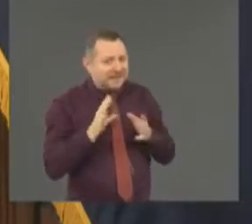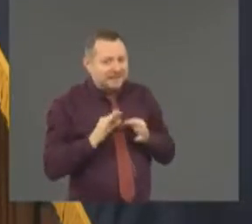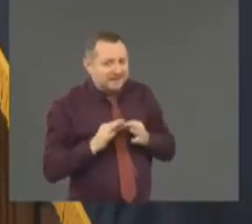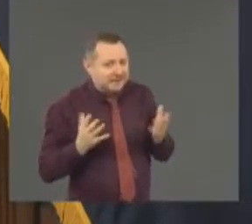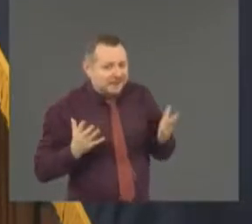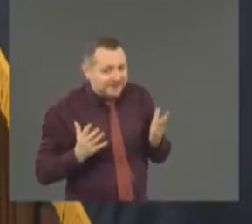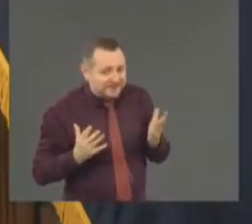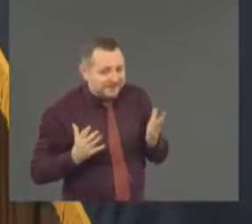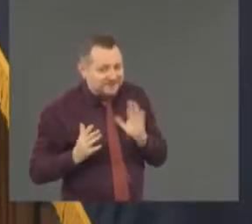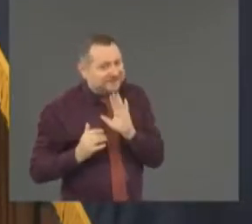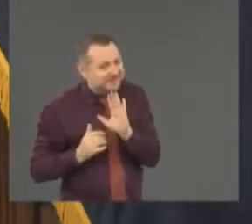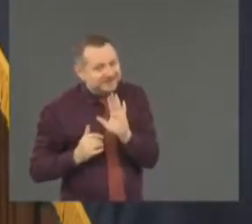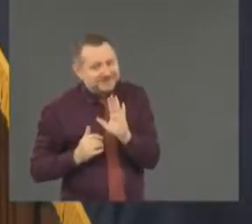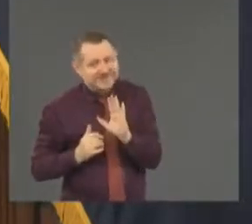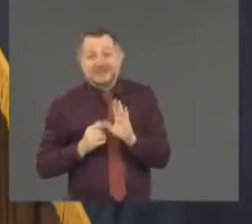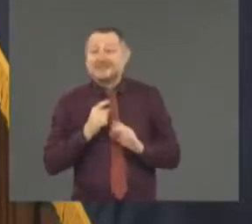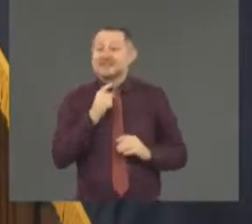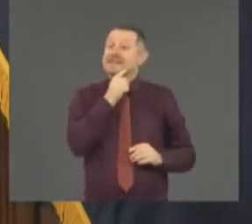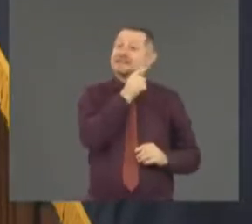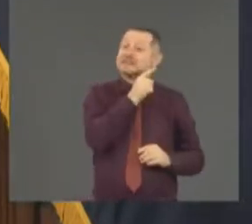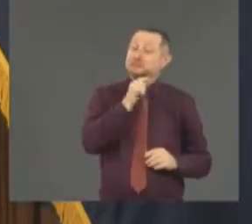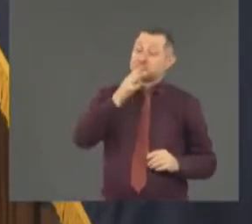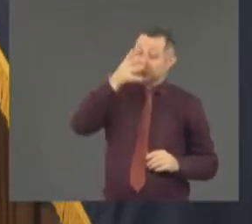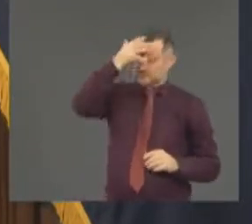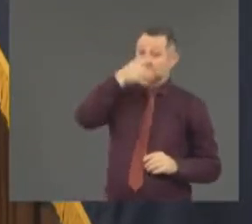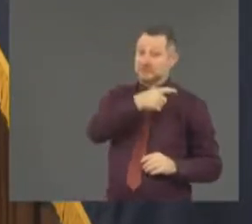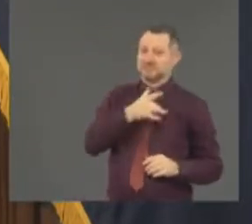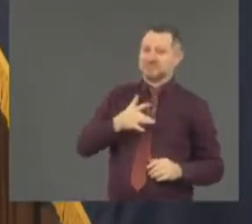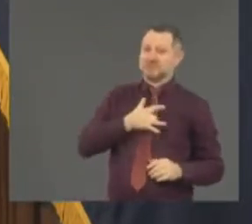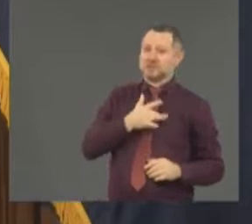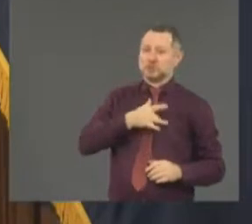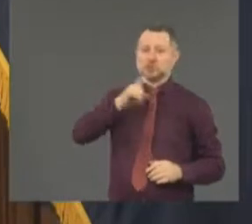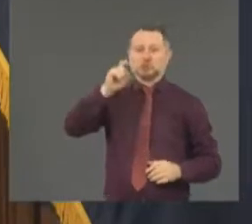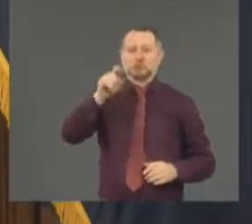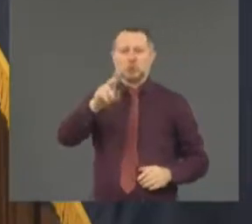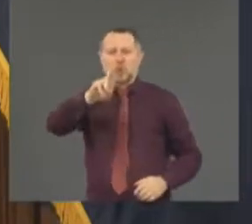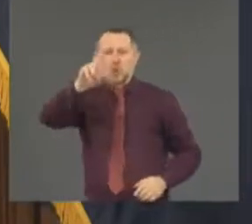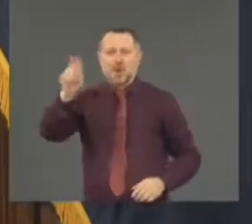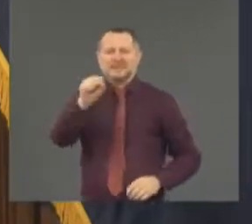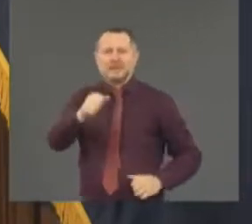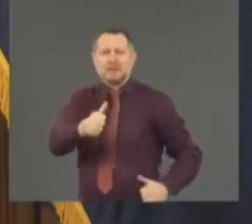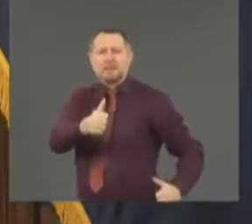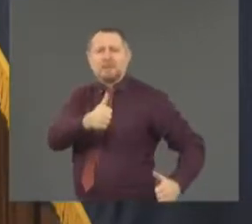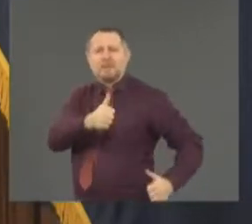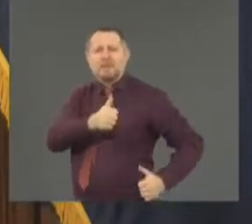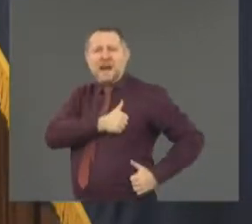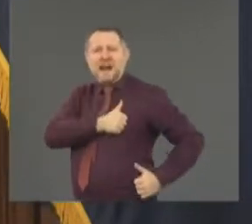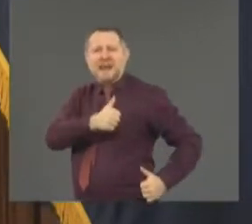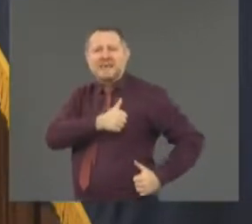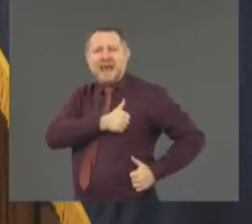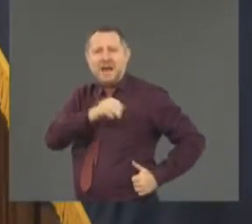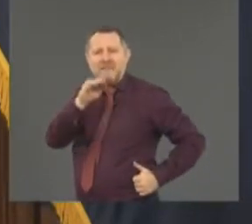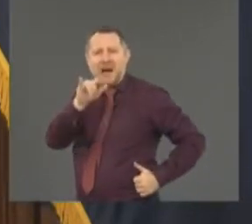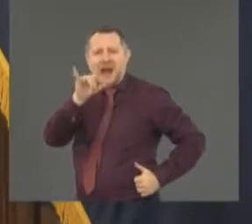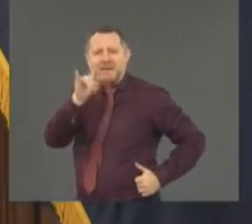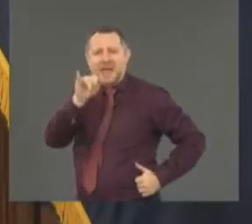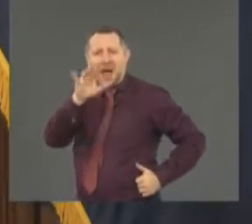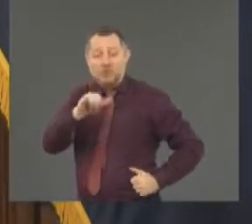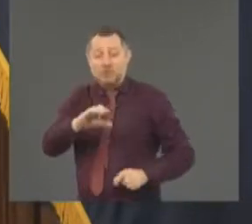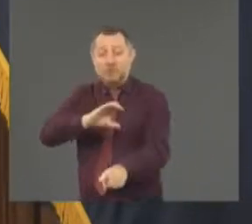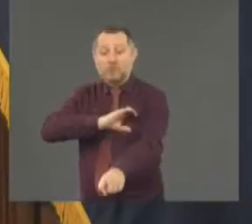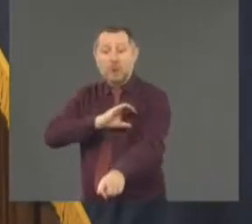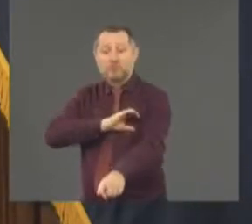he believes there should be a militarization of the police in essence. Use the military